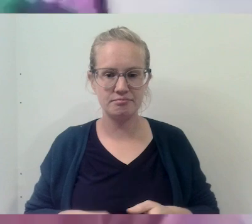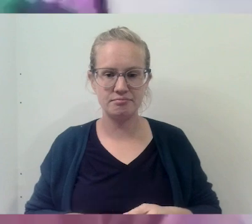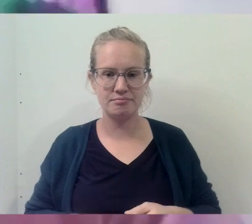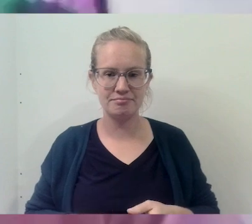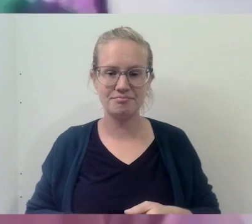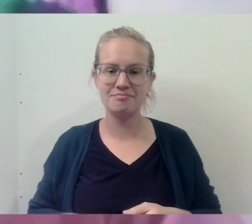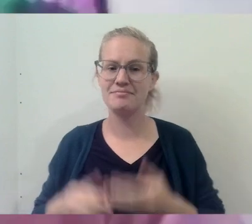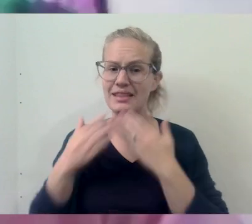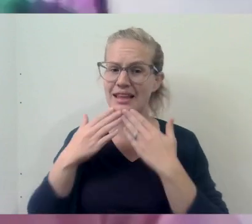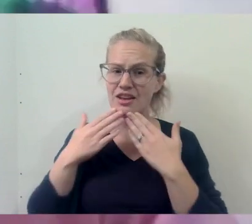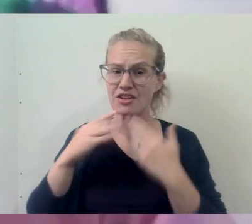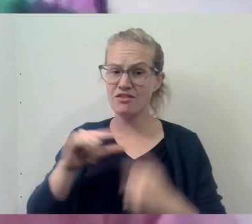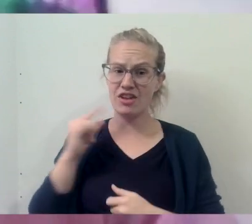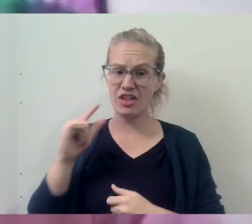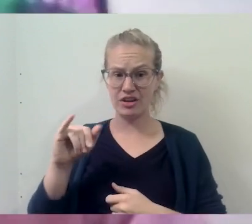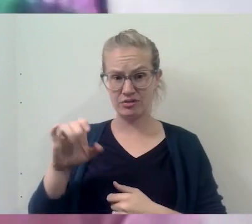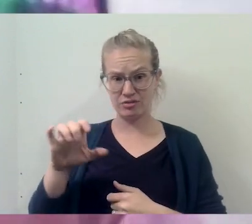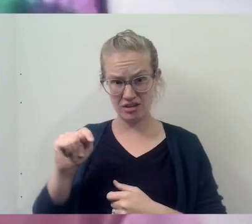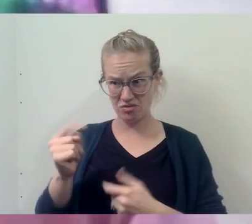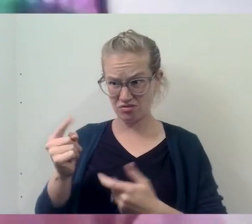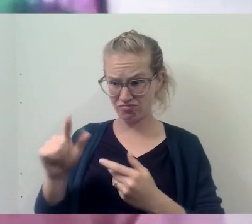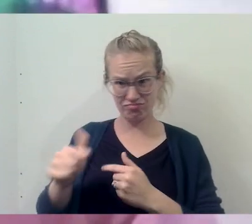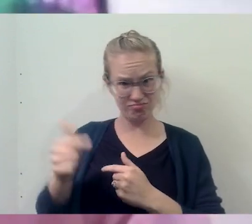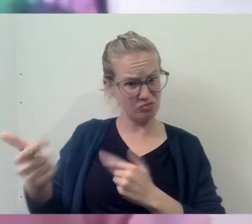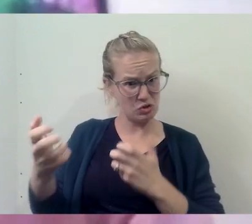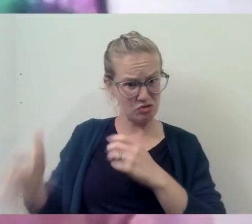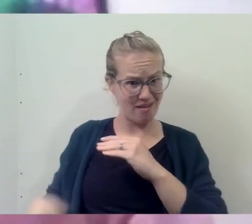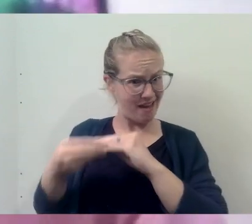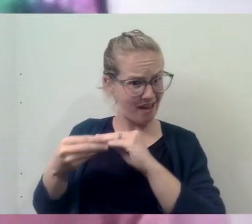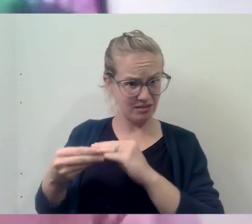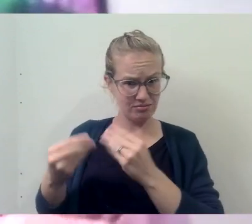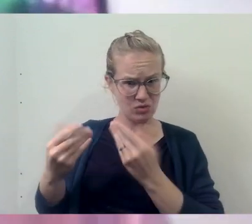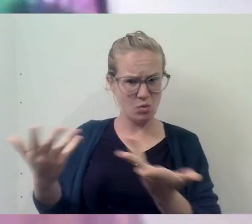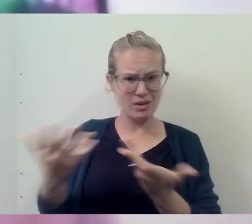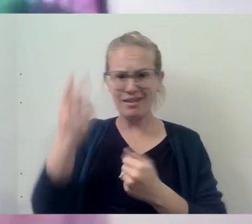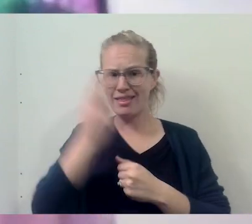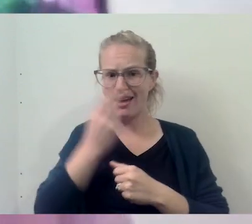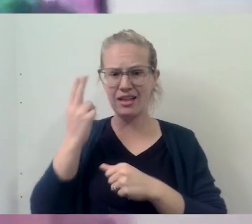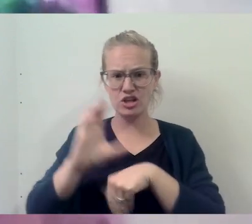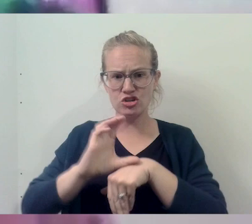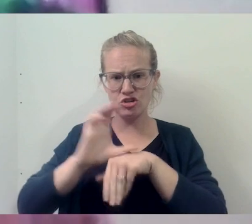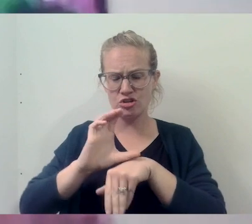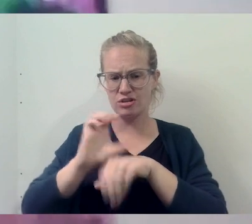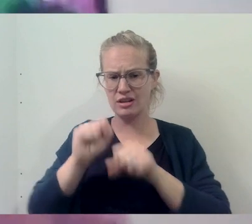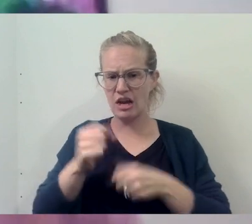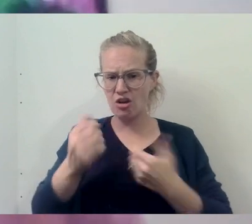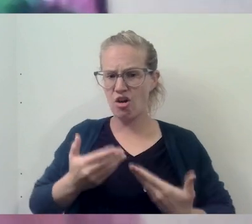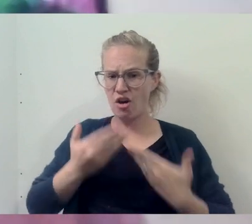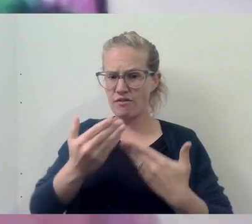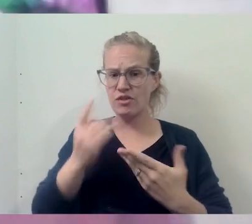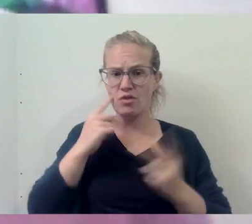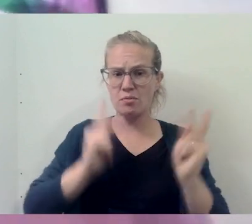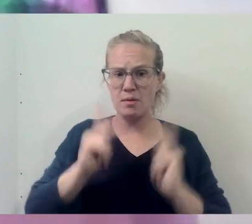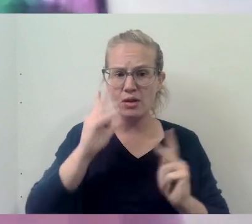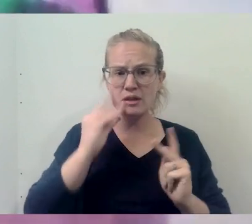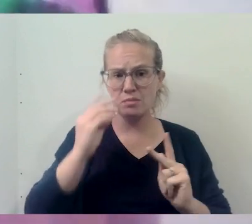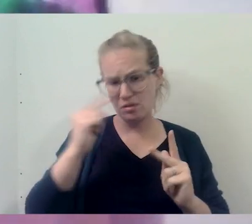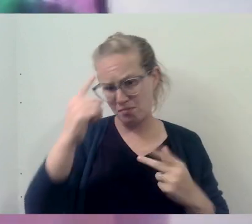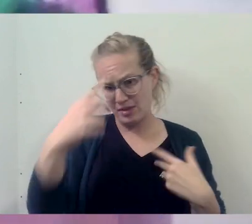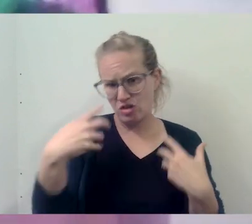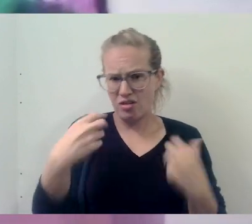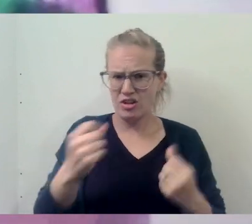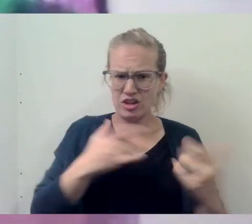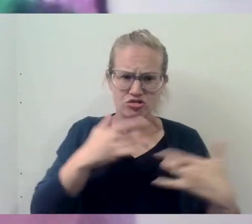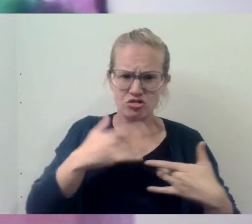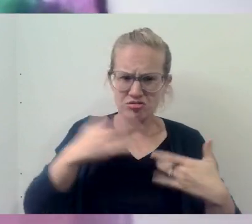All right. Thank you. Father Innocent, what would you like to add to that question? What does the Catholic Church have to offer people experiencing mental health